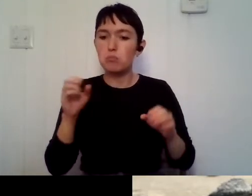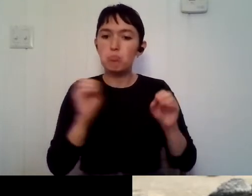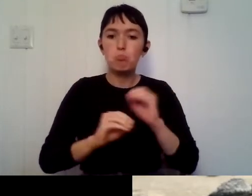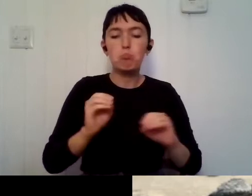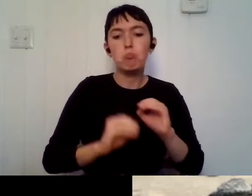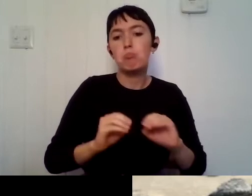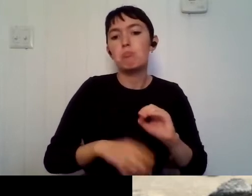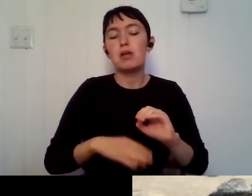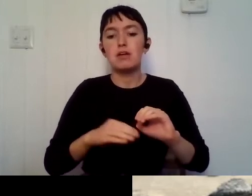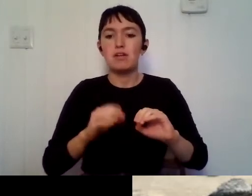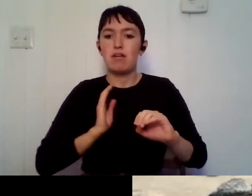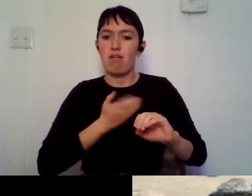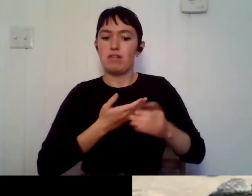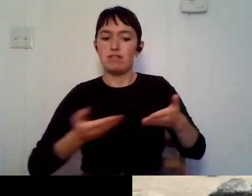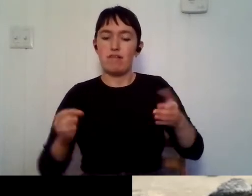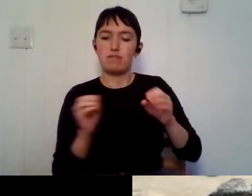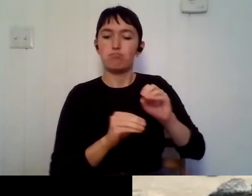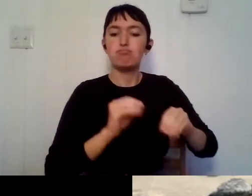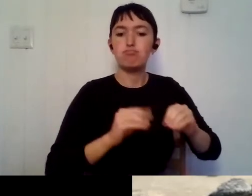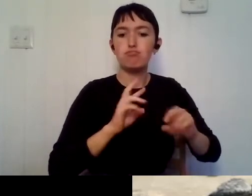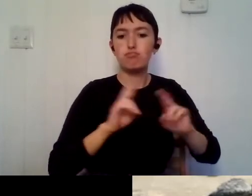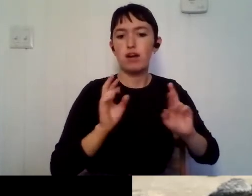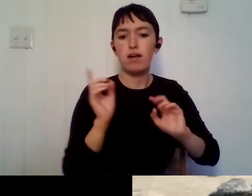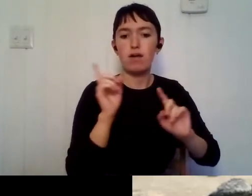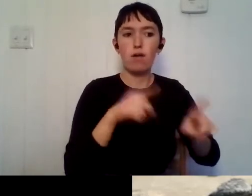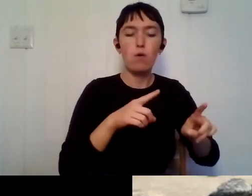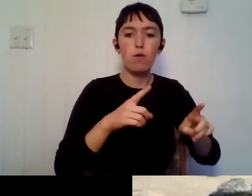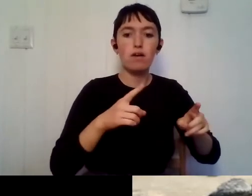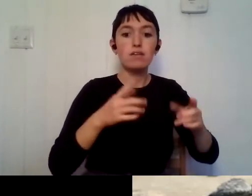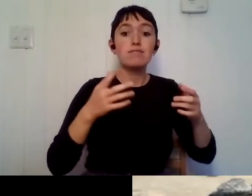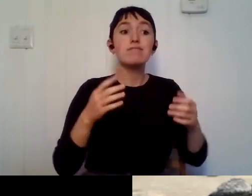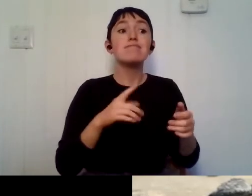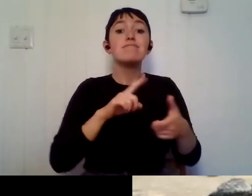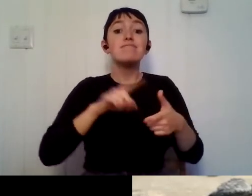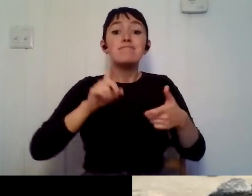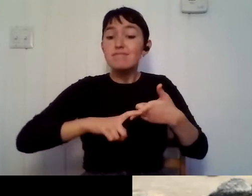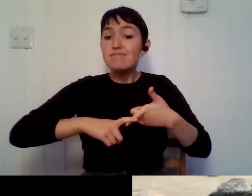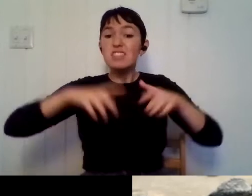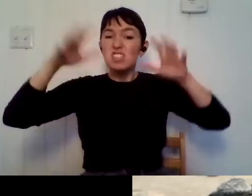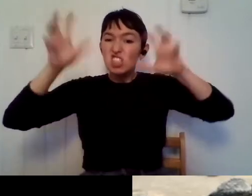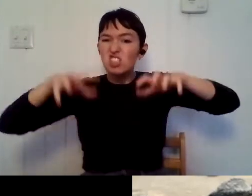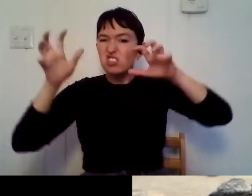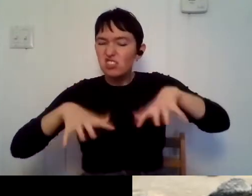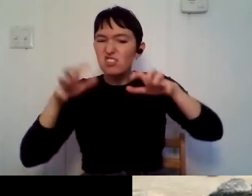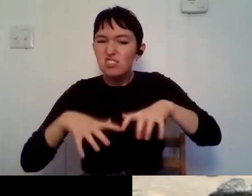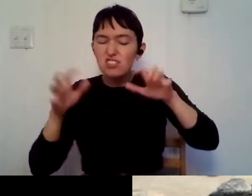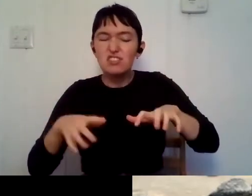storming. So we hurry up and packed up stuff. We started like trying to walk down the mountain. I bet we really couldn't see in front of ourselves